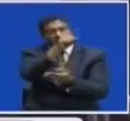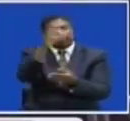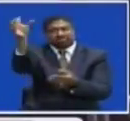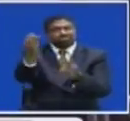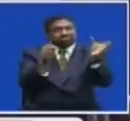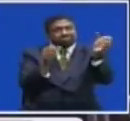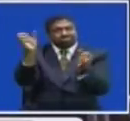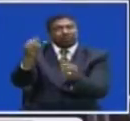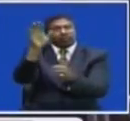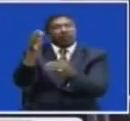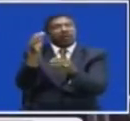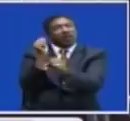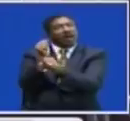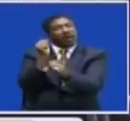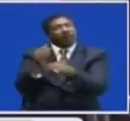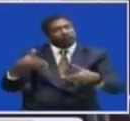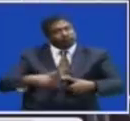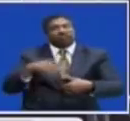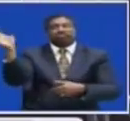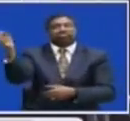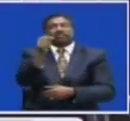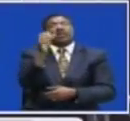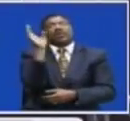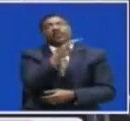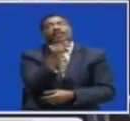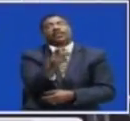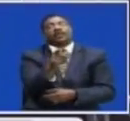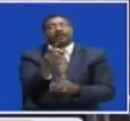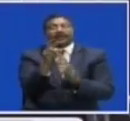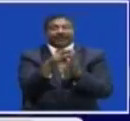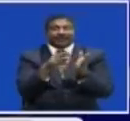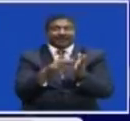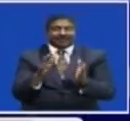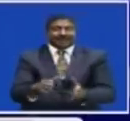run his Business Po Shalala ZNBC news Indola